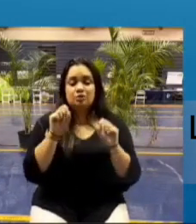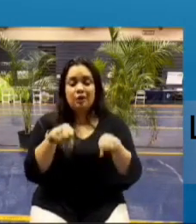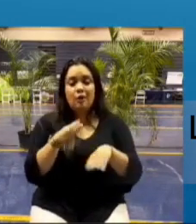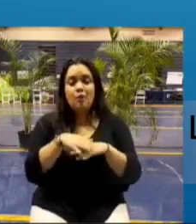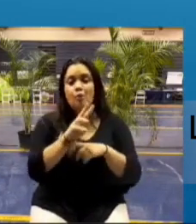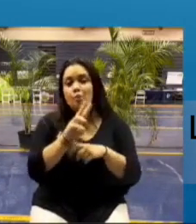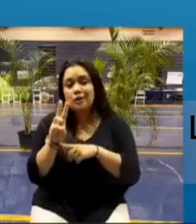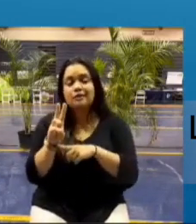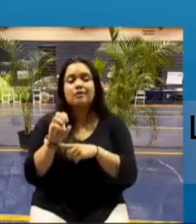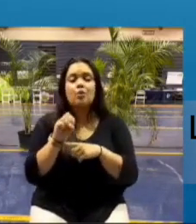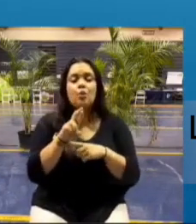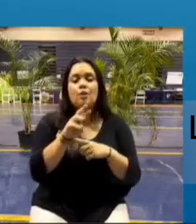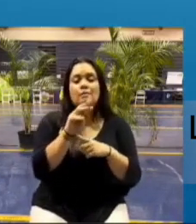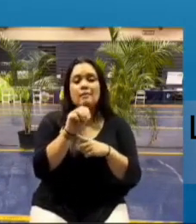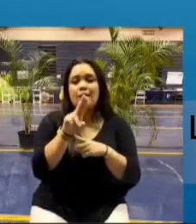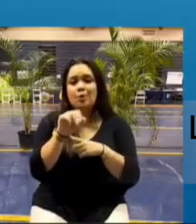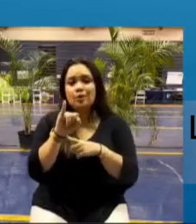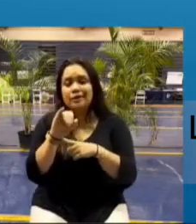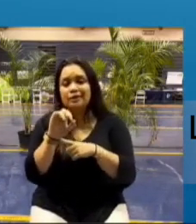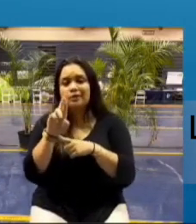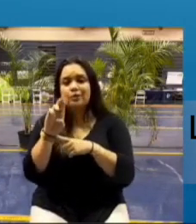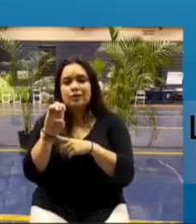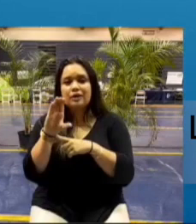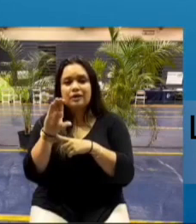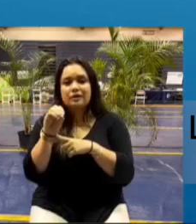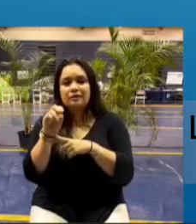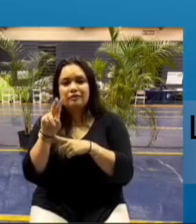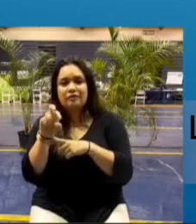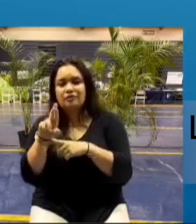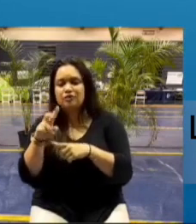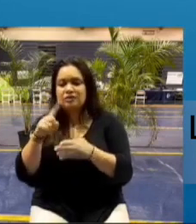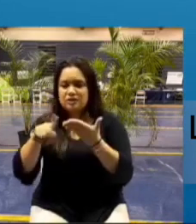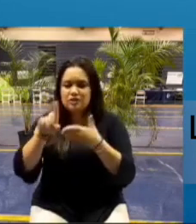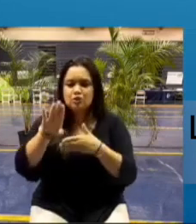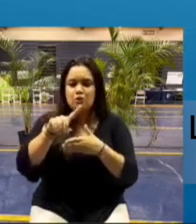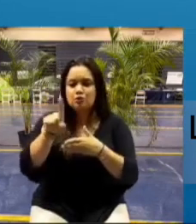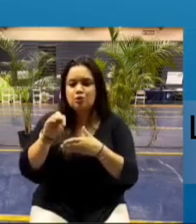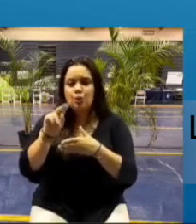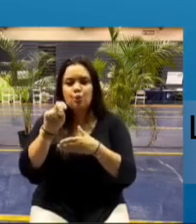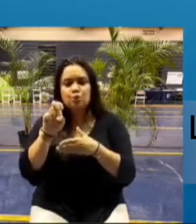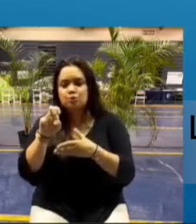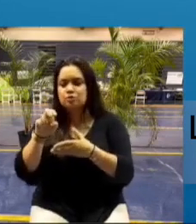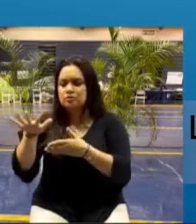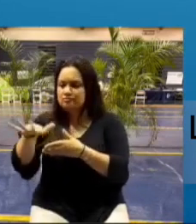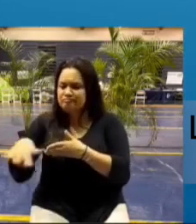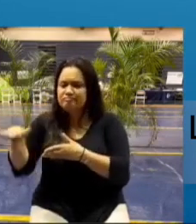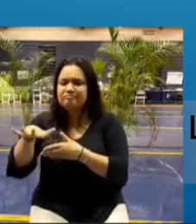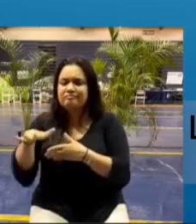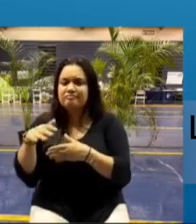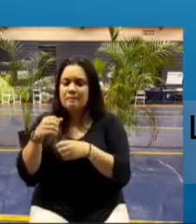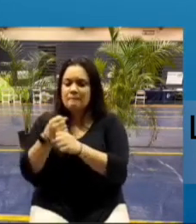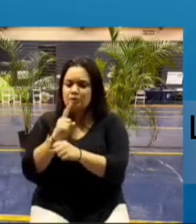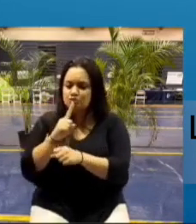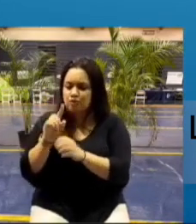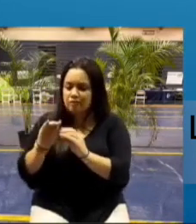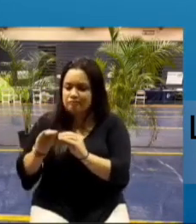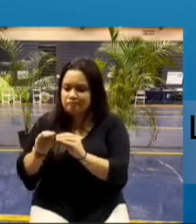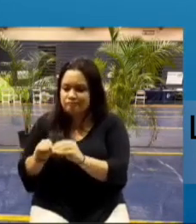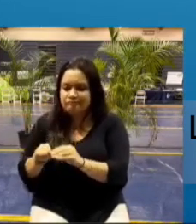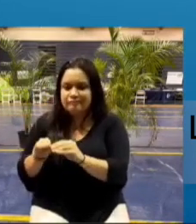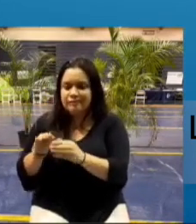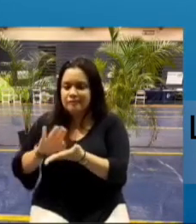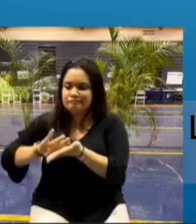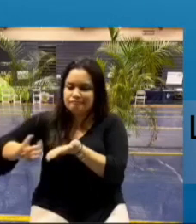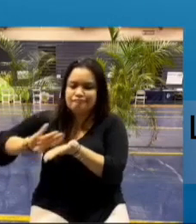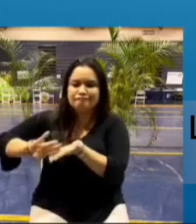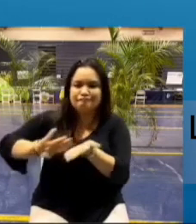check up on your zone whether it's been cleared or not and uh we do have a call center so monday through saturday seven to seven we can call to get